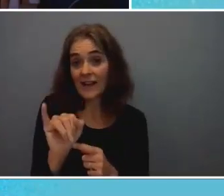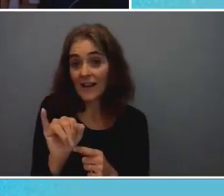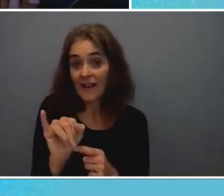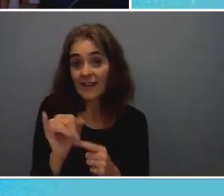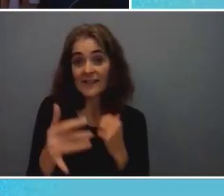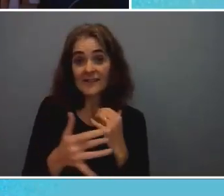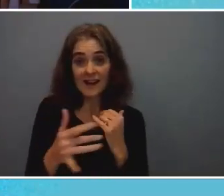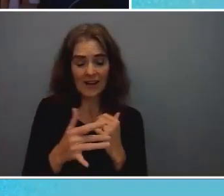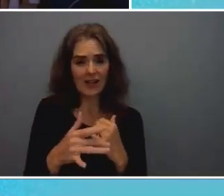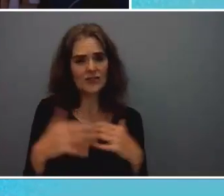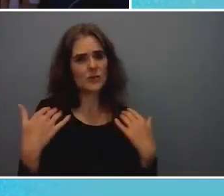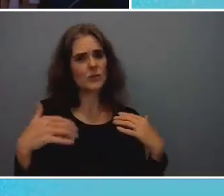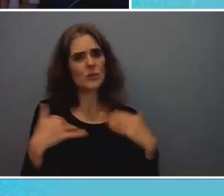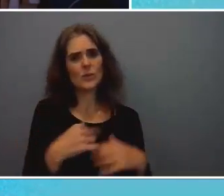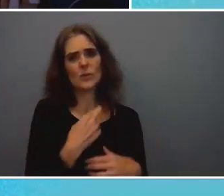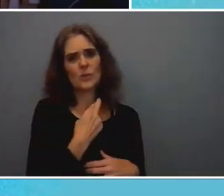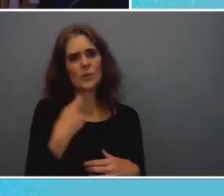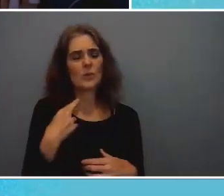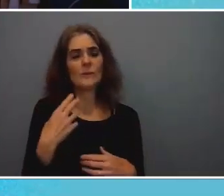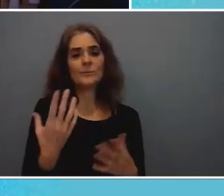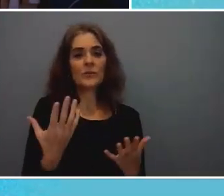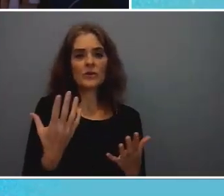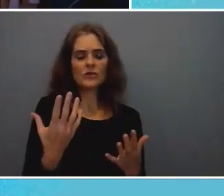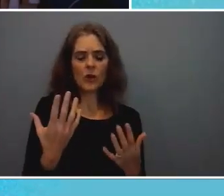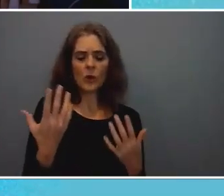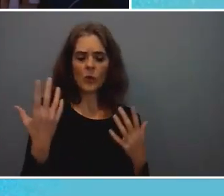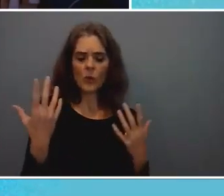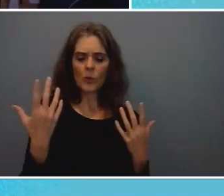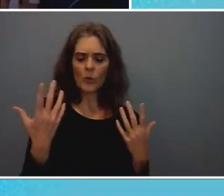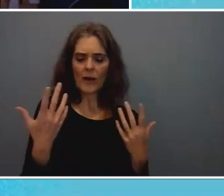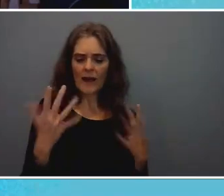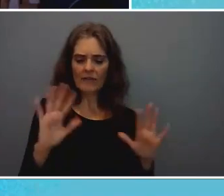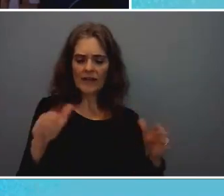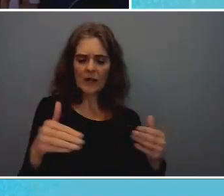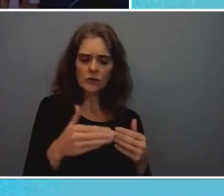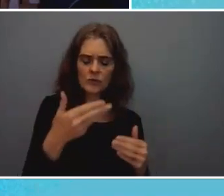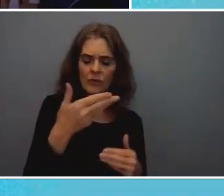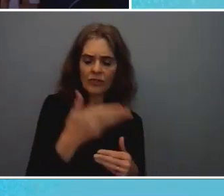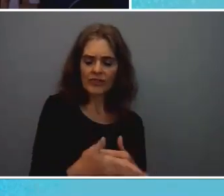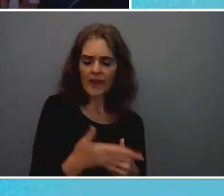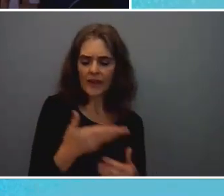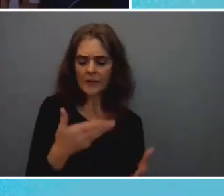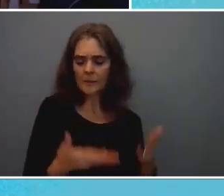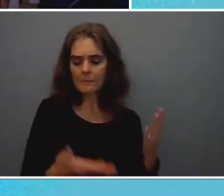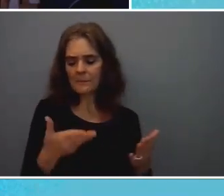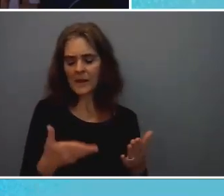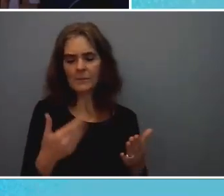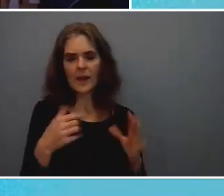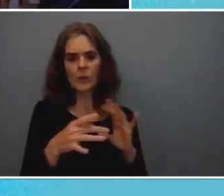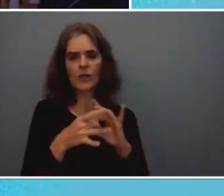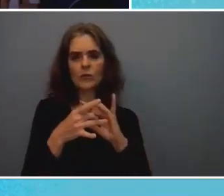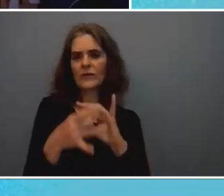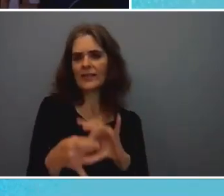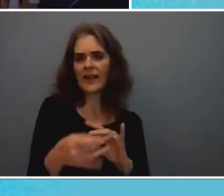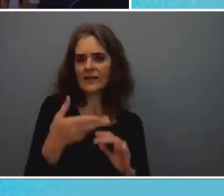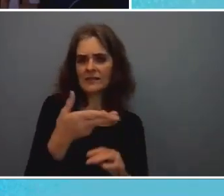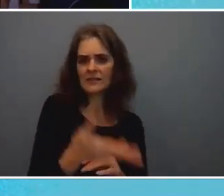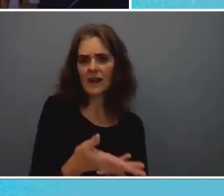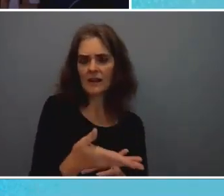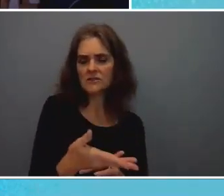technology so with that um let me just then relate that uh to